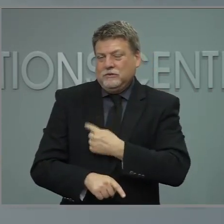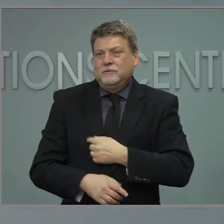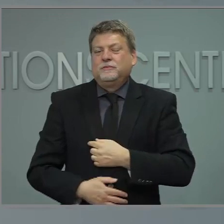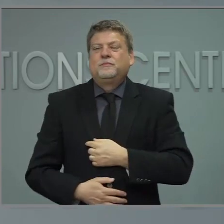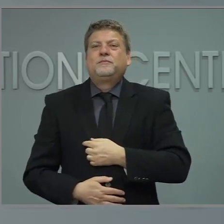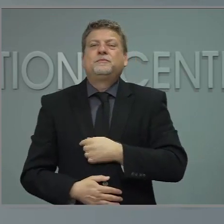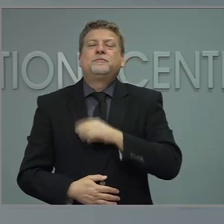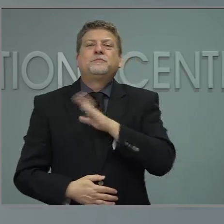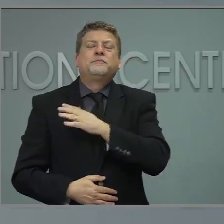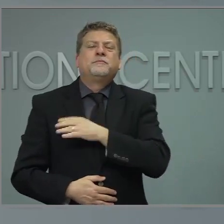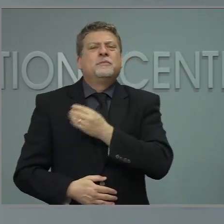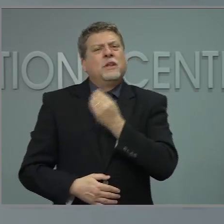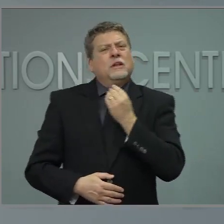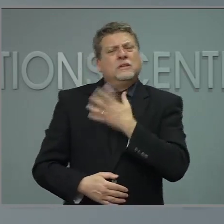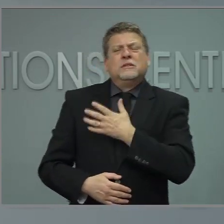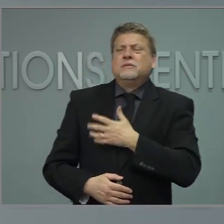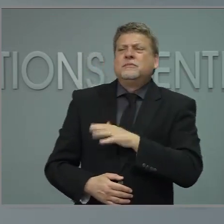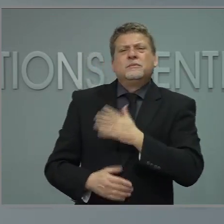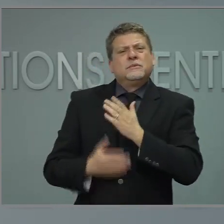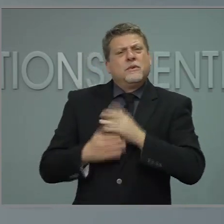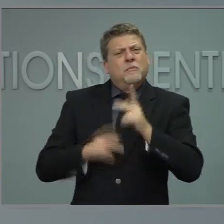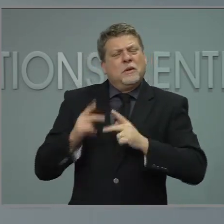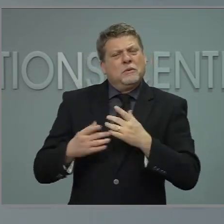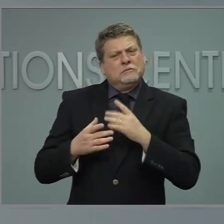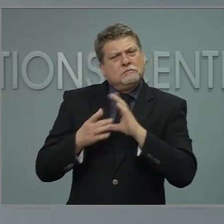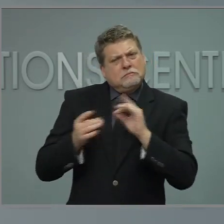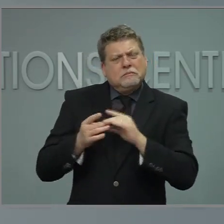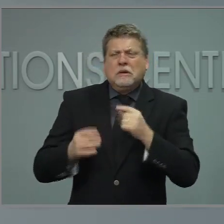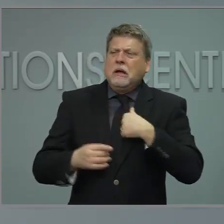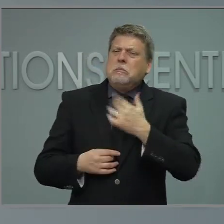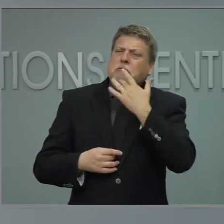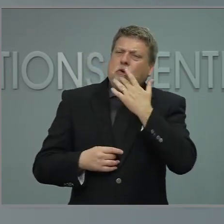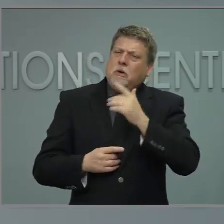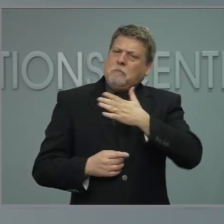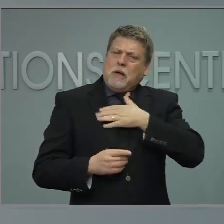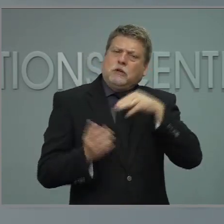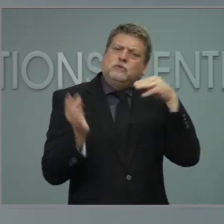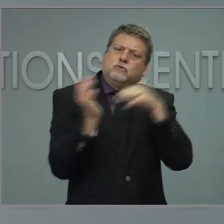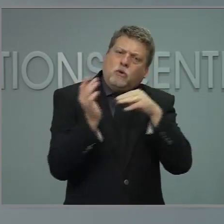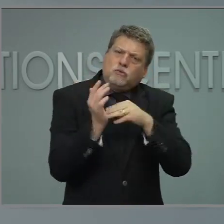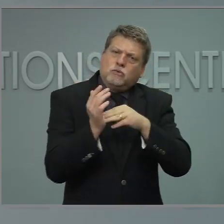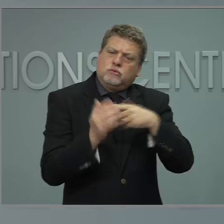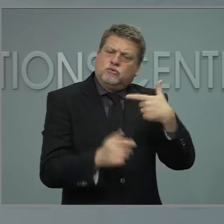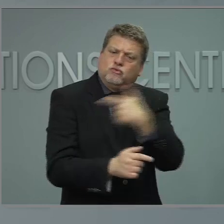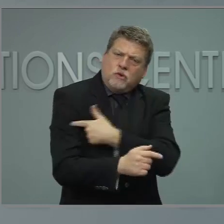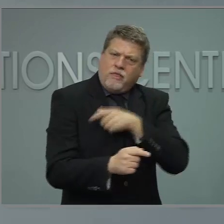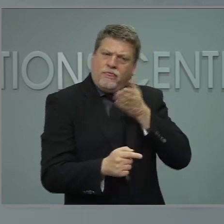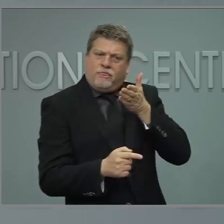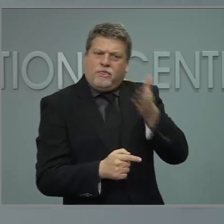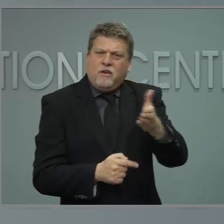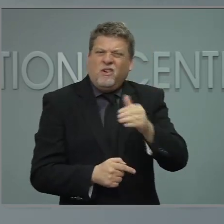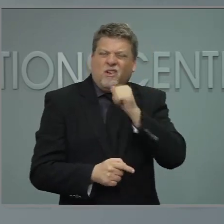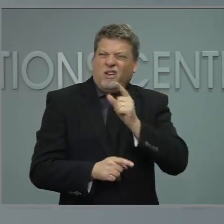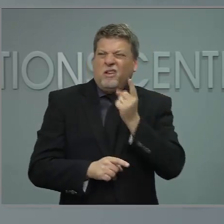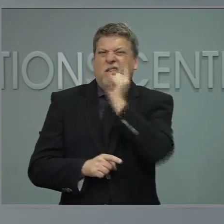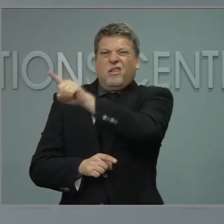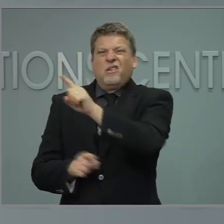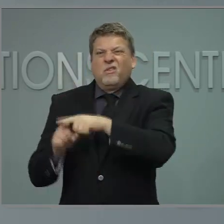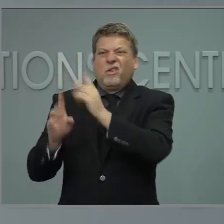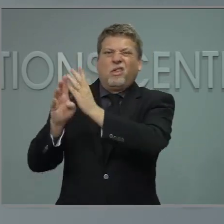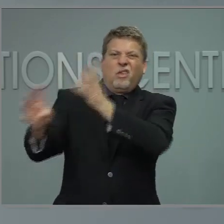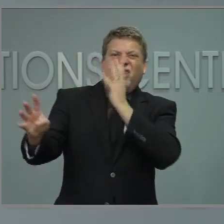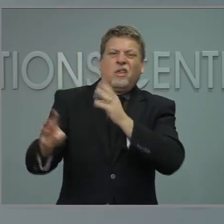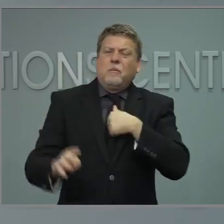desire to receive the vaccine at their doctor's offices and to be able to talk one-on-one with a health professional that they